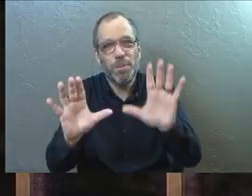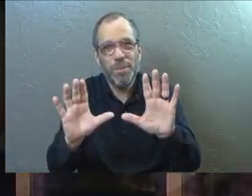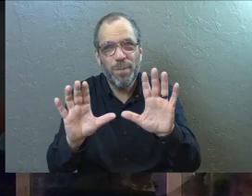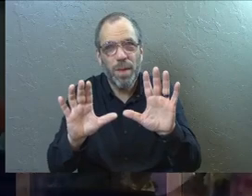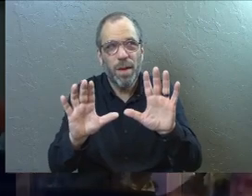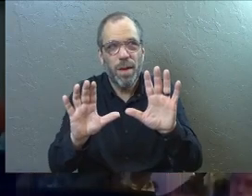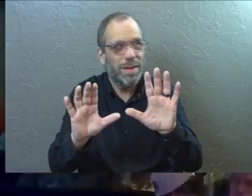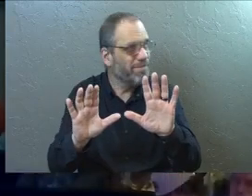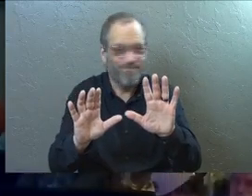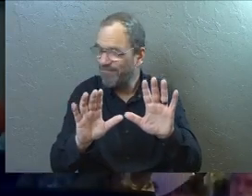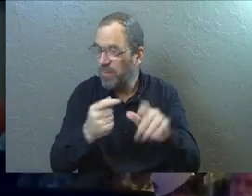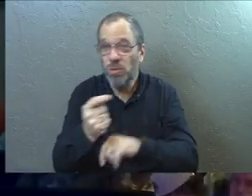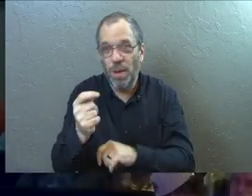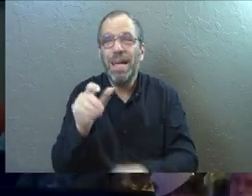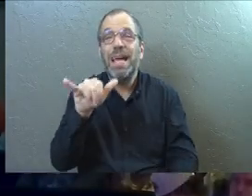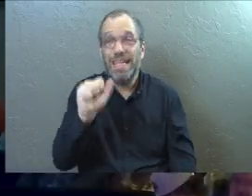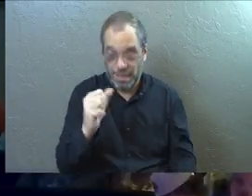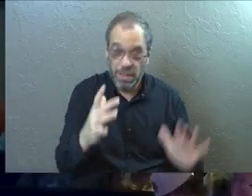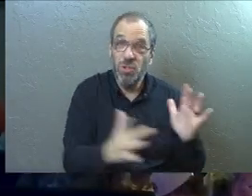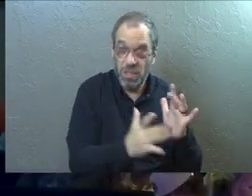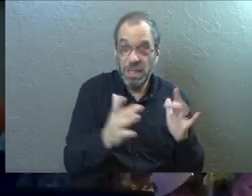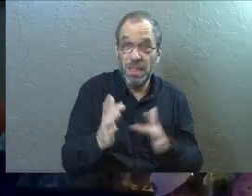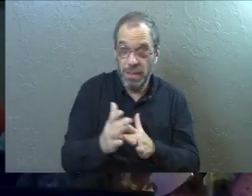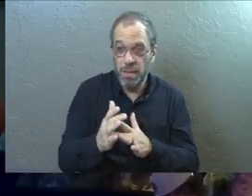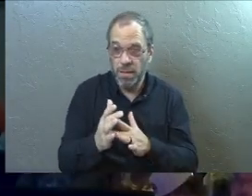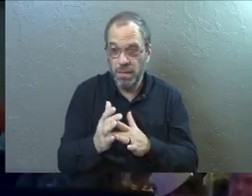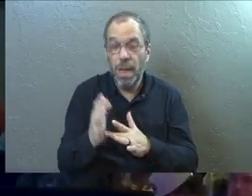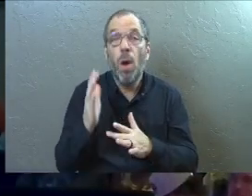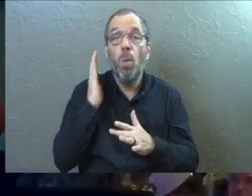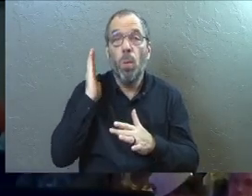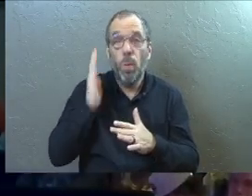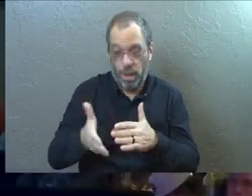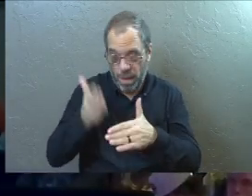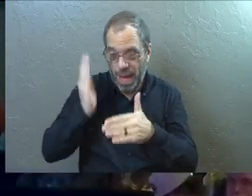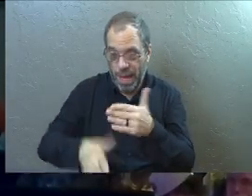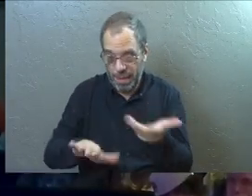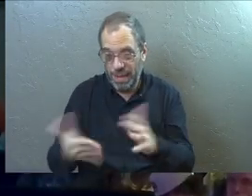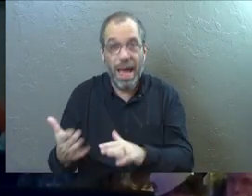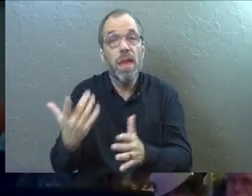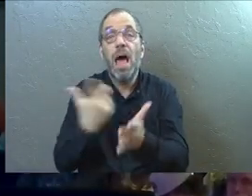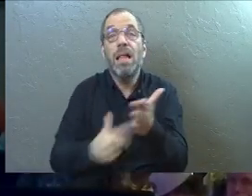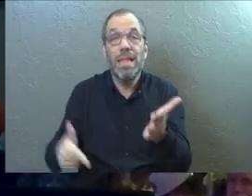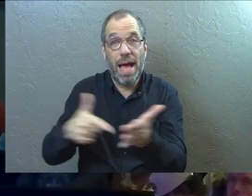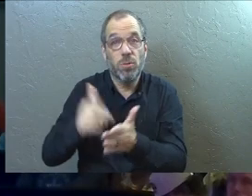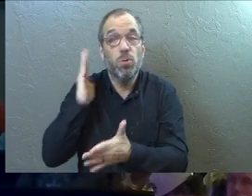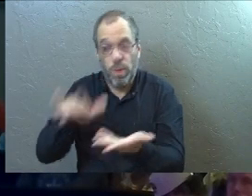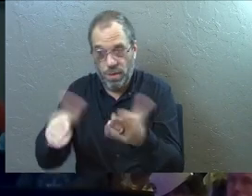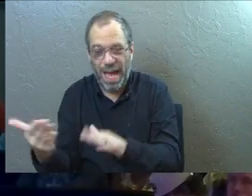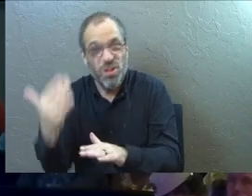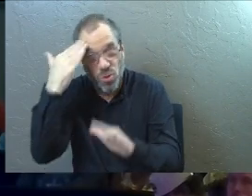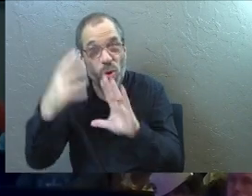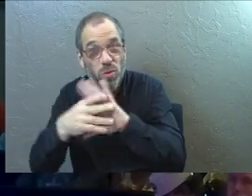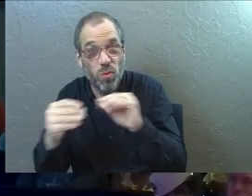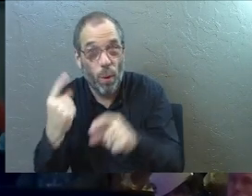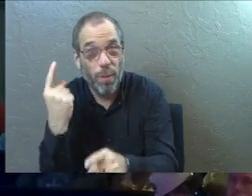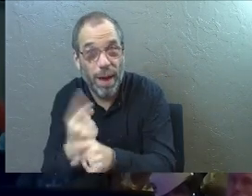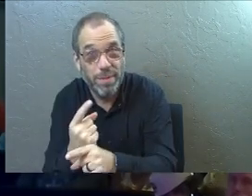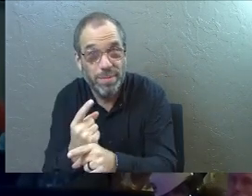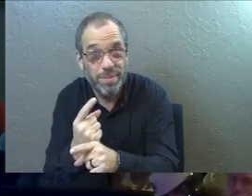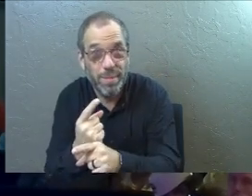real quick spoiler. Yes, it is Jesus going to end in death. Lazarus is going to die. If you know the story,